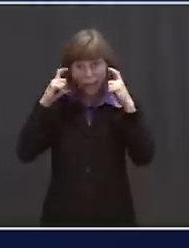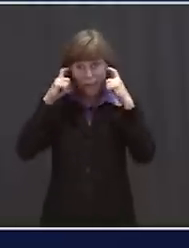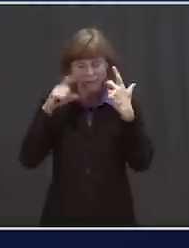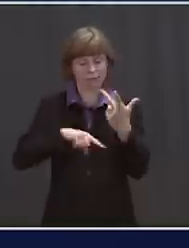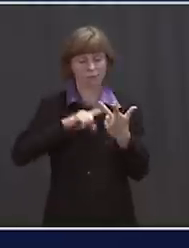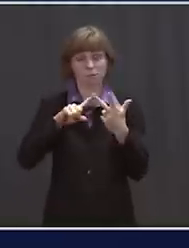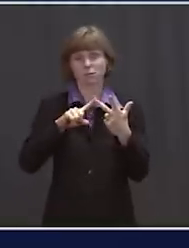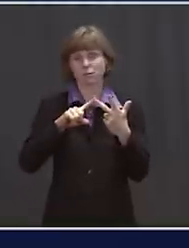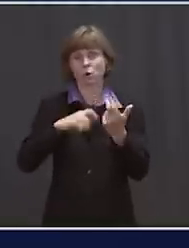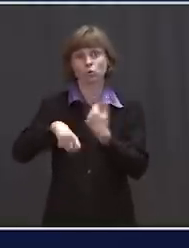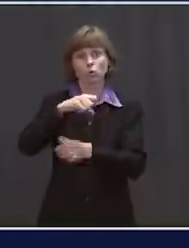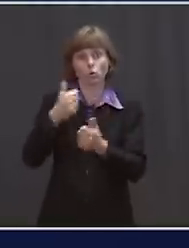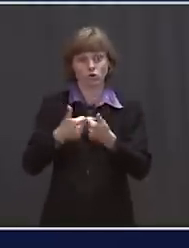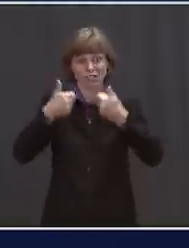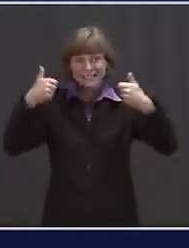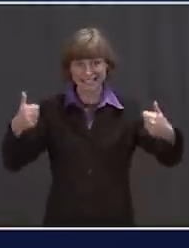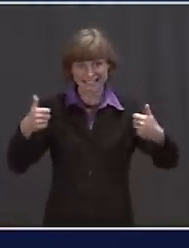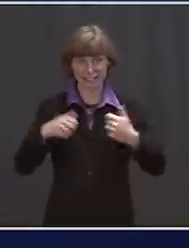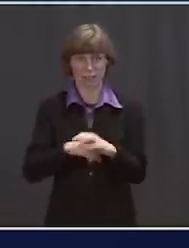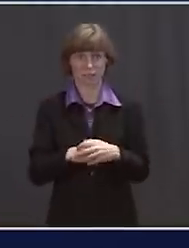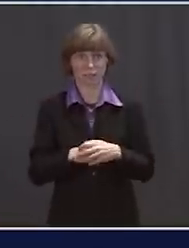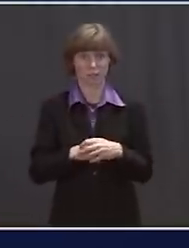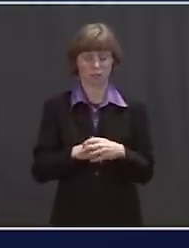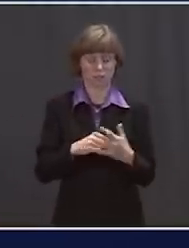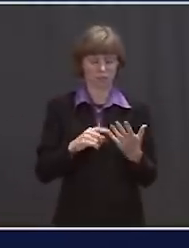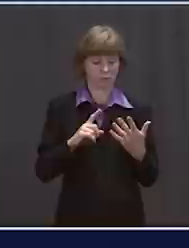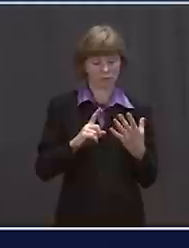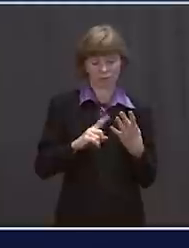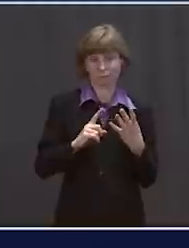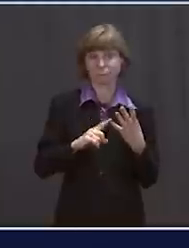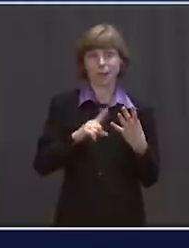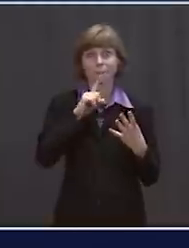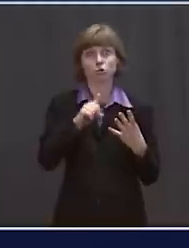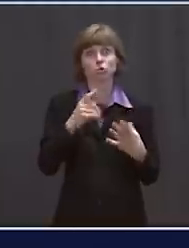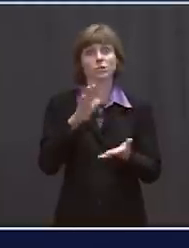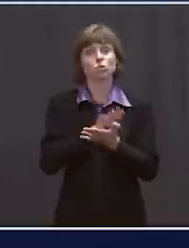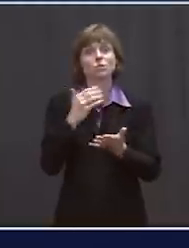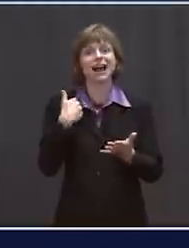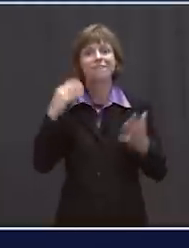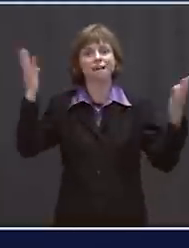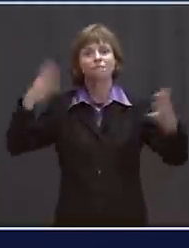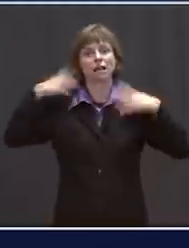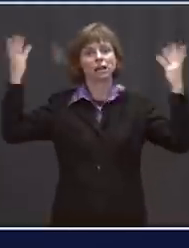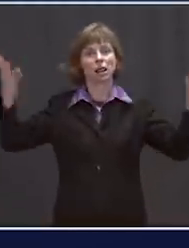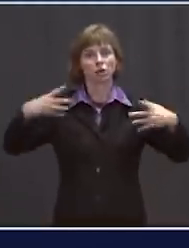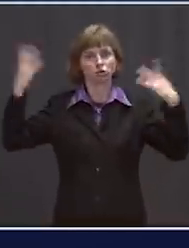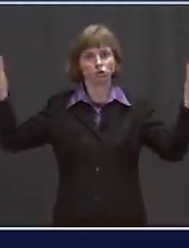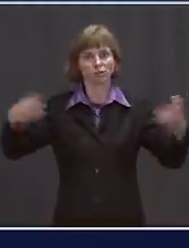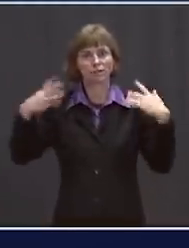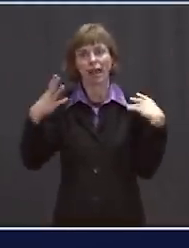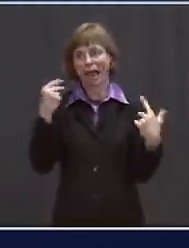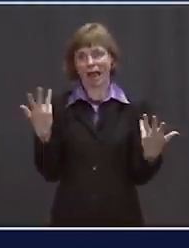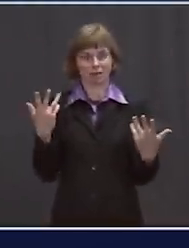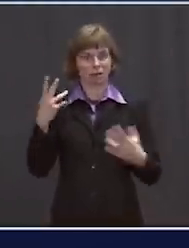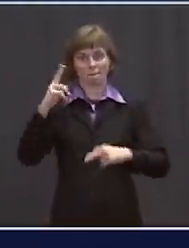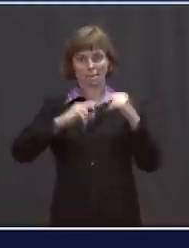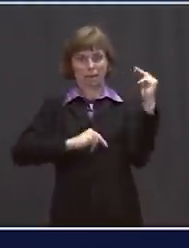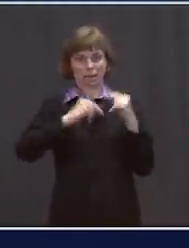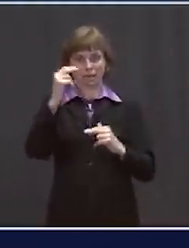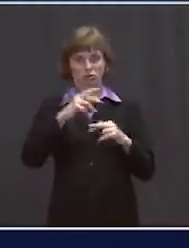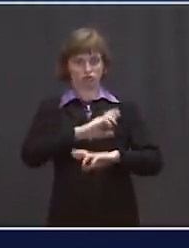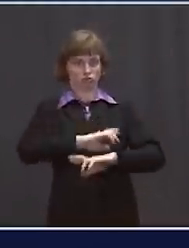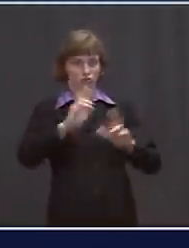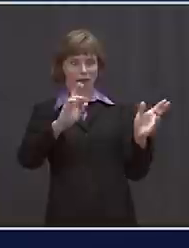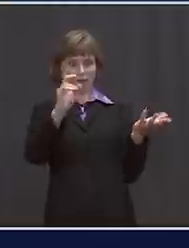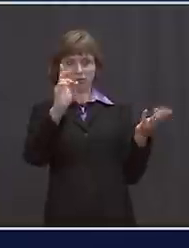is social distancing, so is ensuring that schools have the ventilation and the facilities that they need in